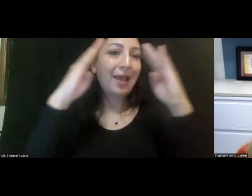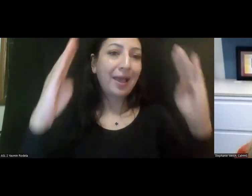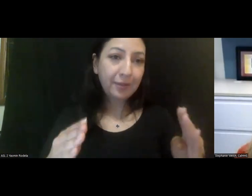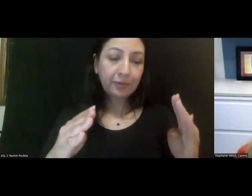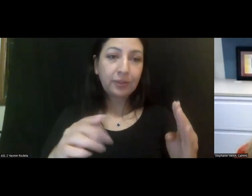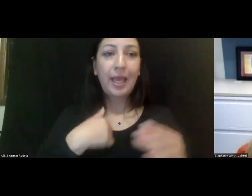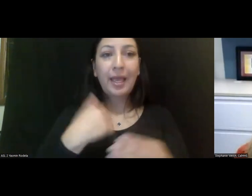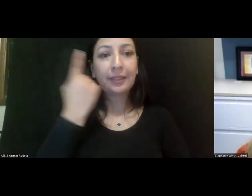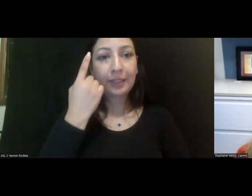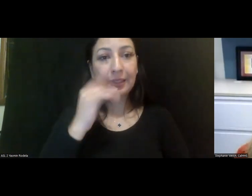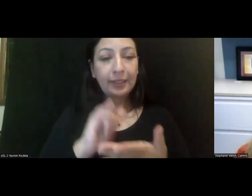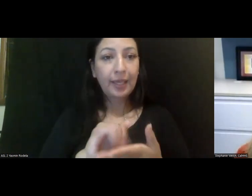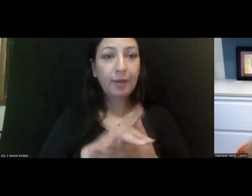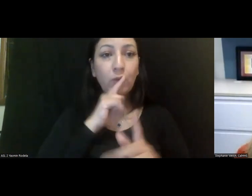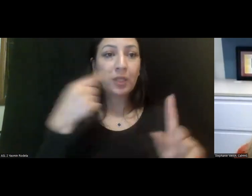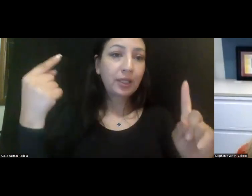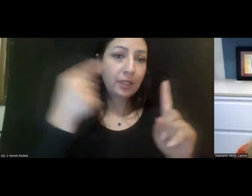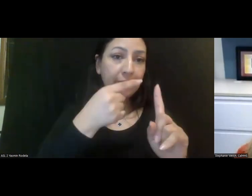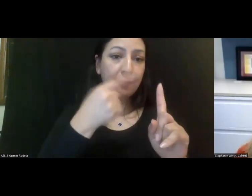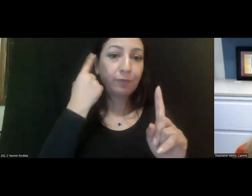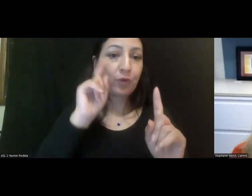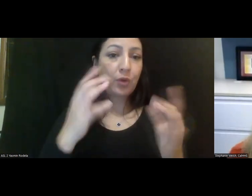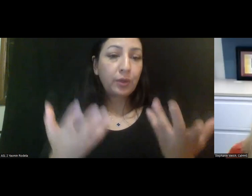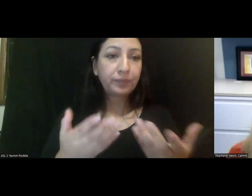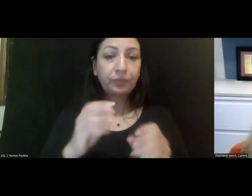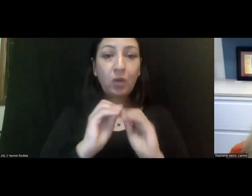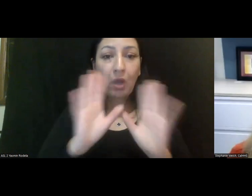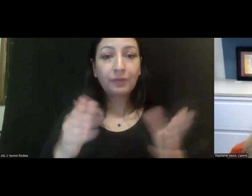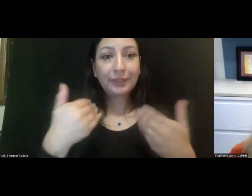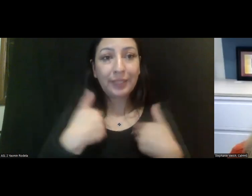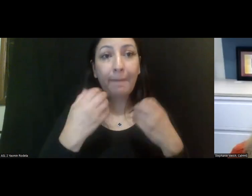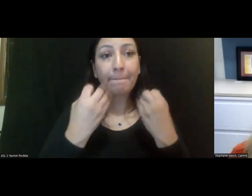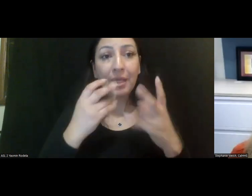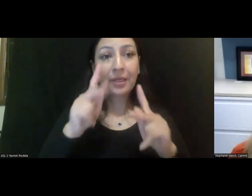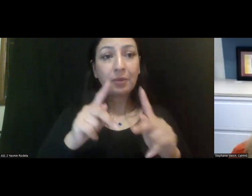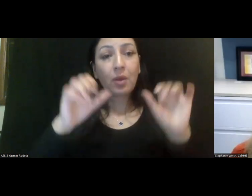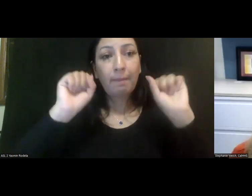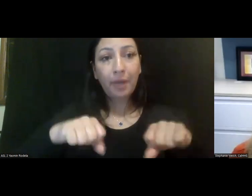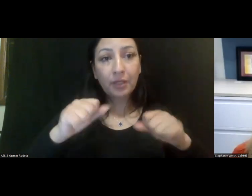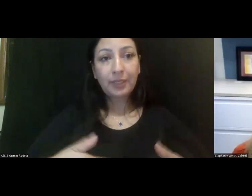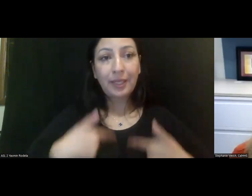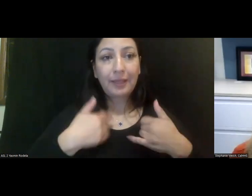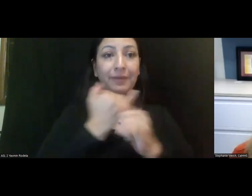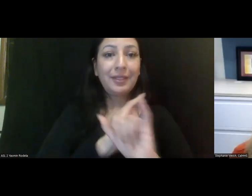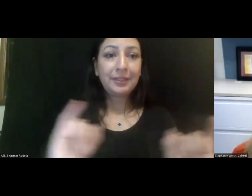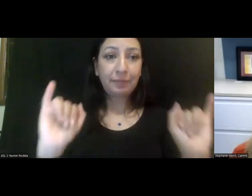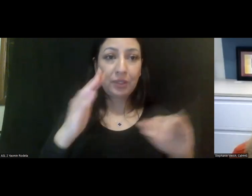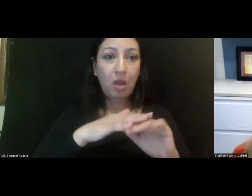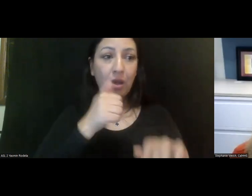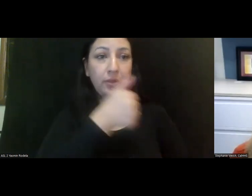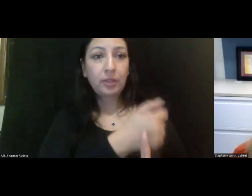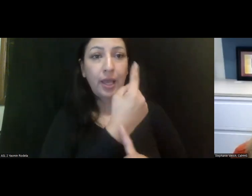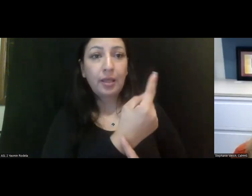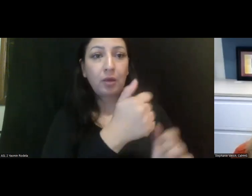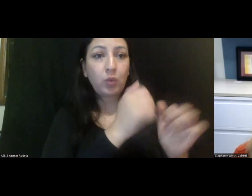so I think, um, the goal is to, uh, obviously have as many people as possible live independently on their own or